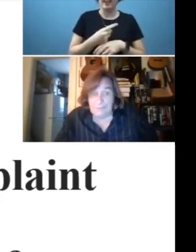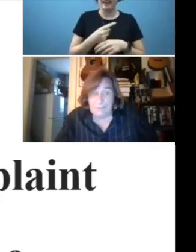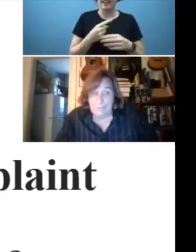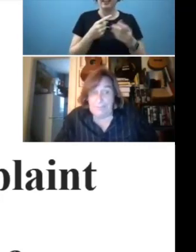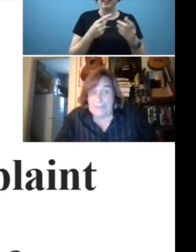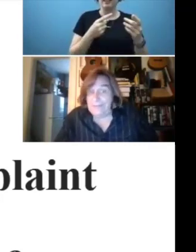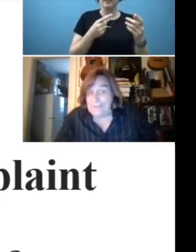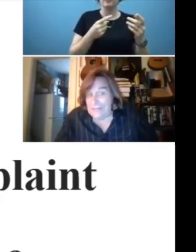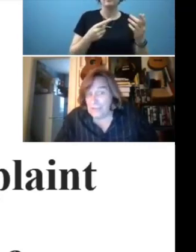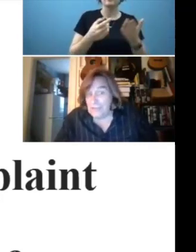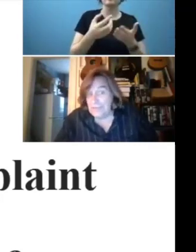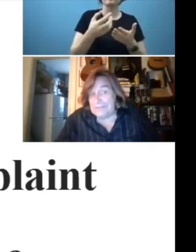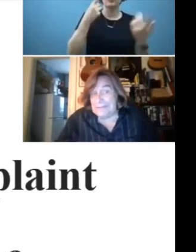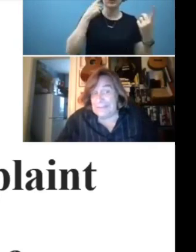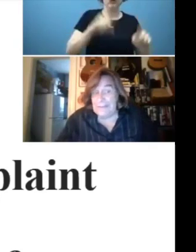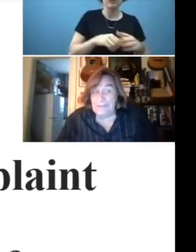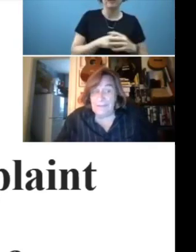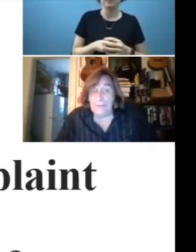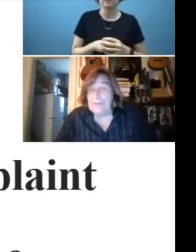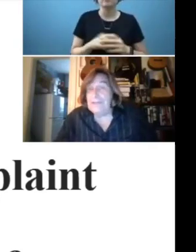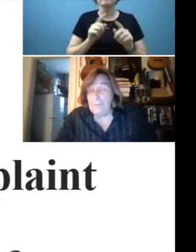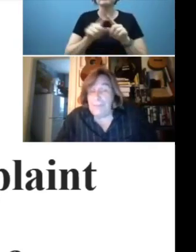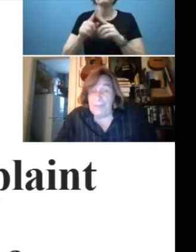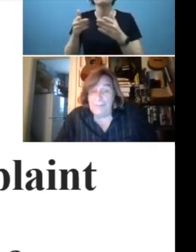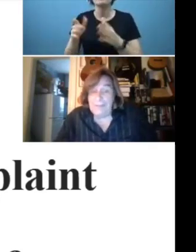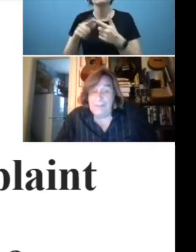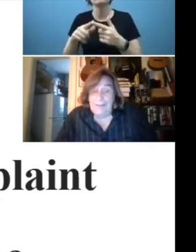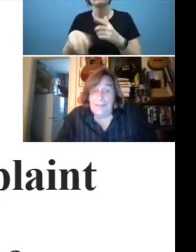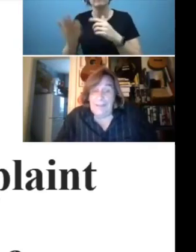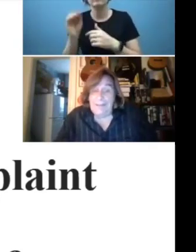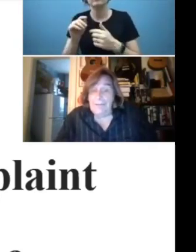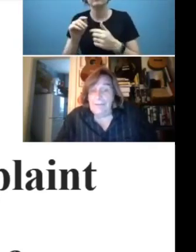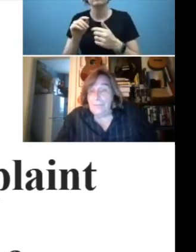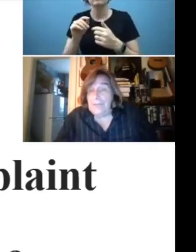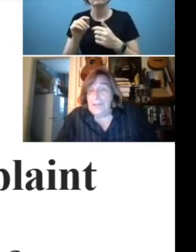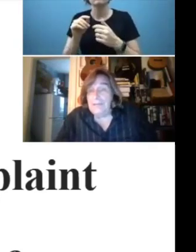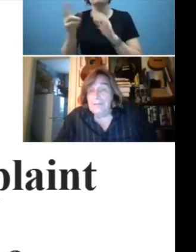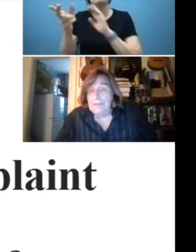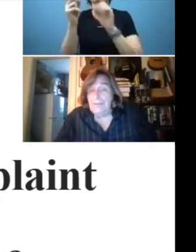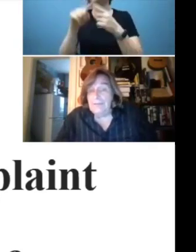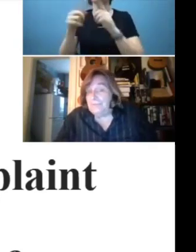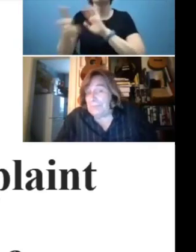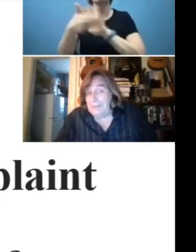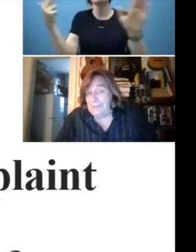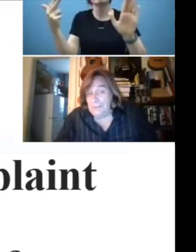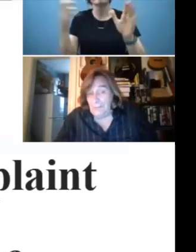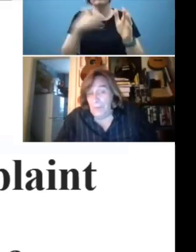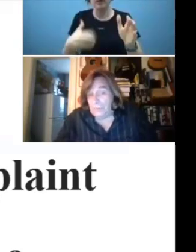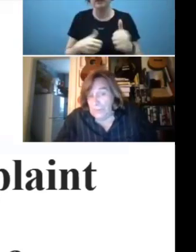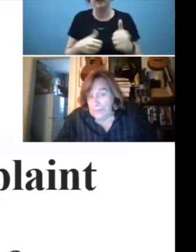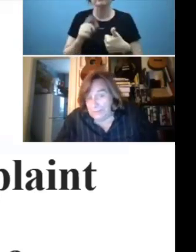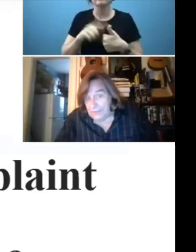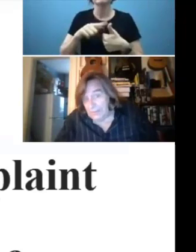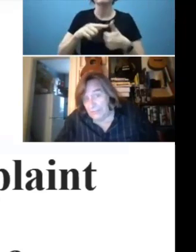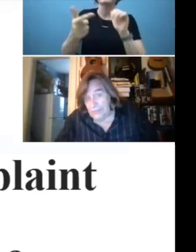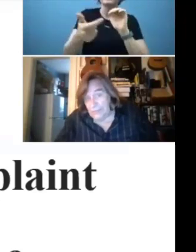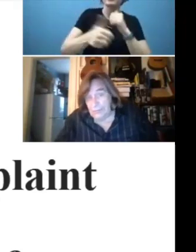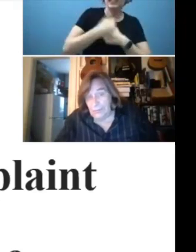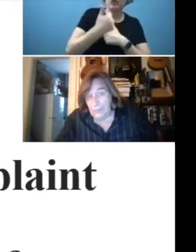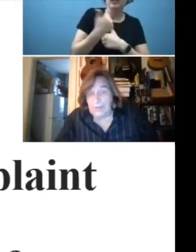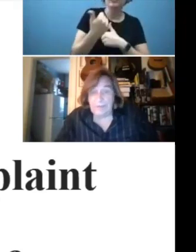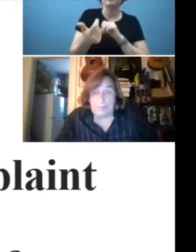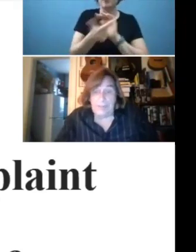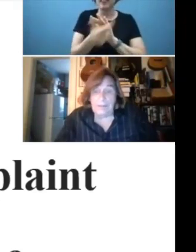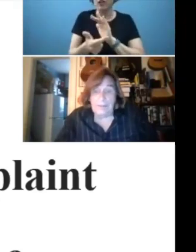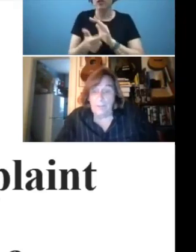complaint, be it dangerous, illegal, or inhumane. And there are three levels of appeal. One is reconsideration,